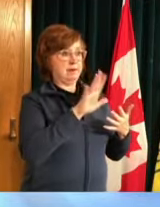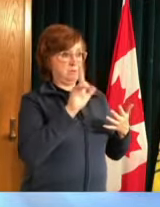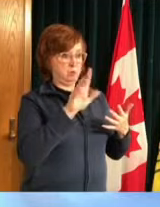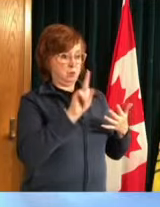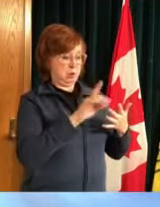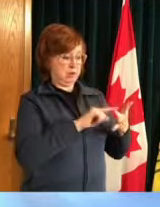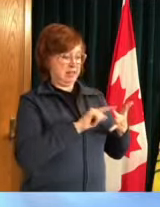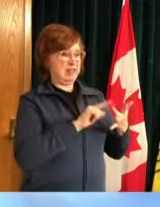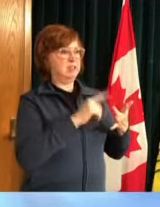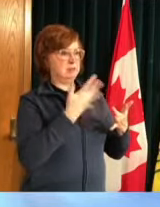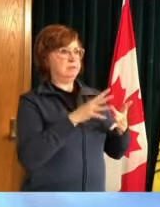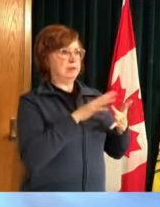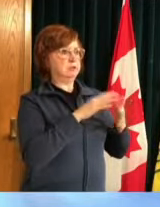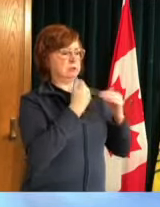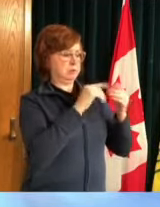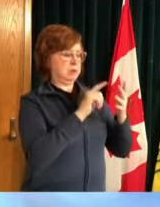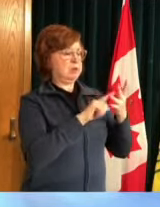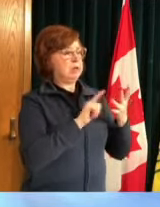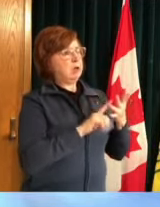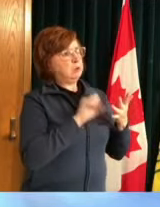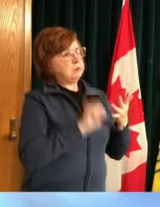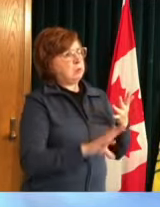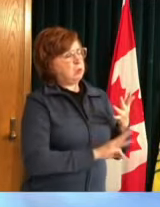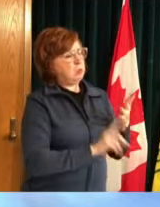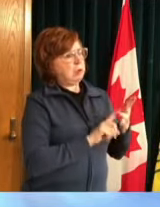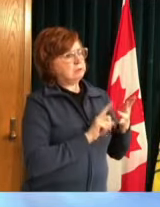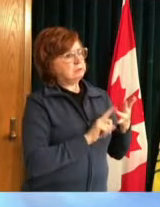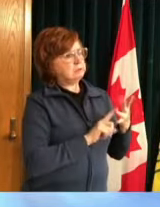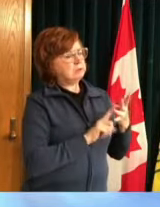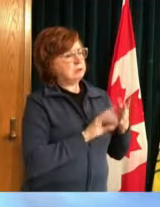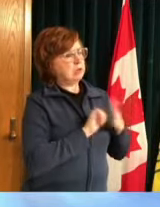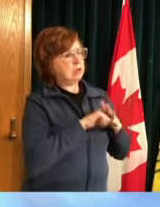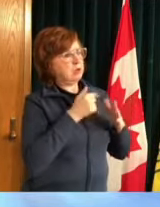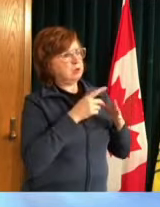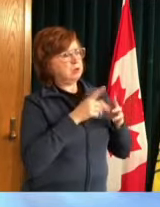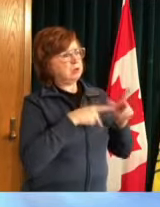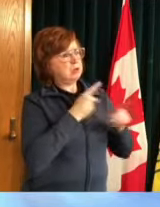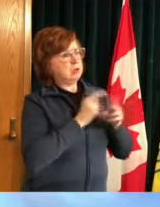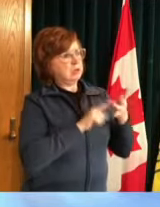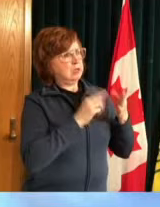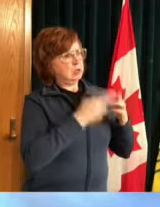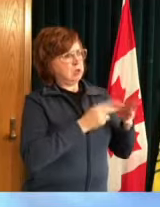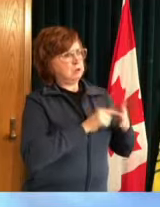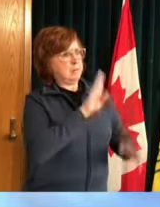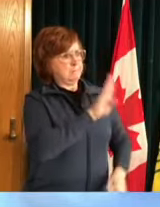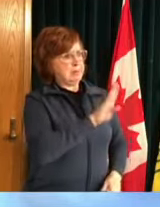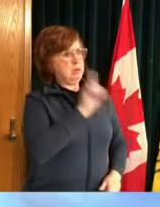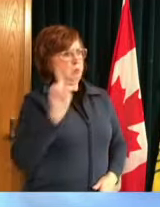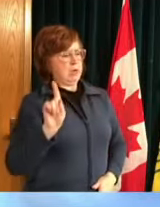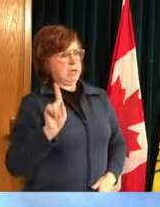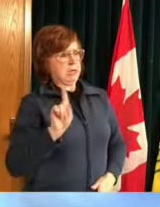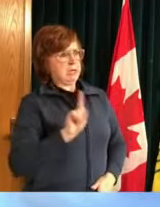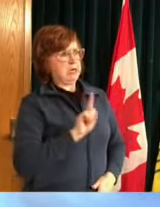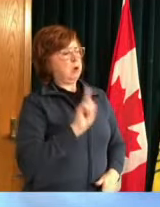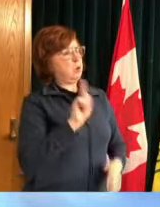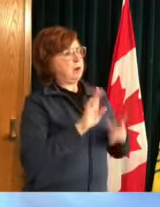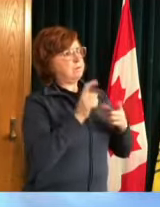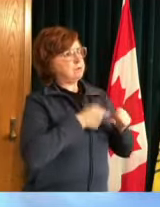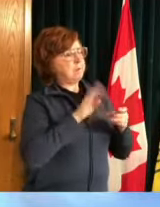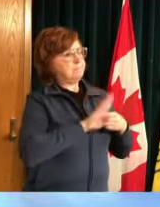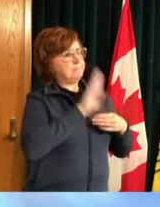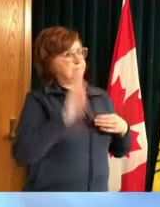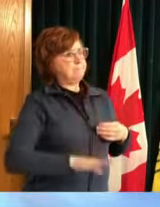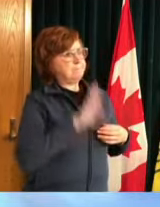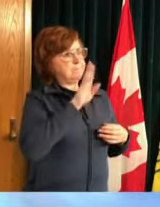variants of concern of the p1 variety that was first identified in brazil of course this has been seen throughout